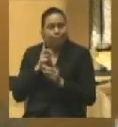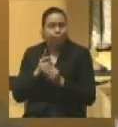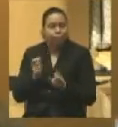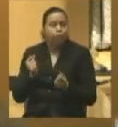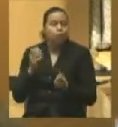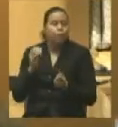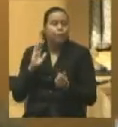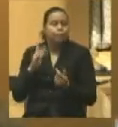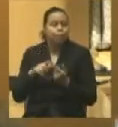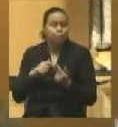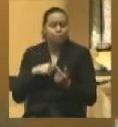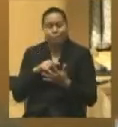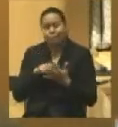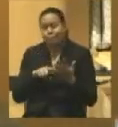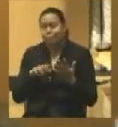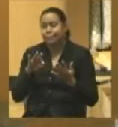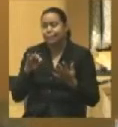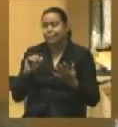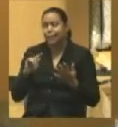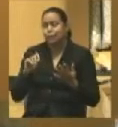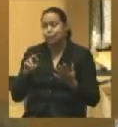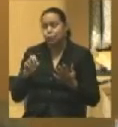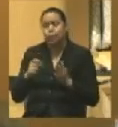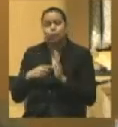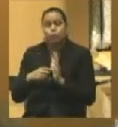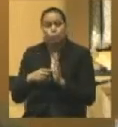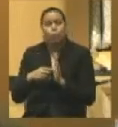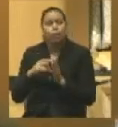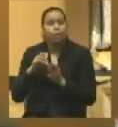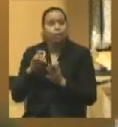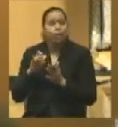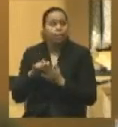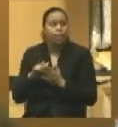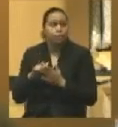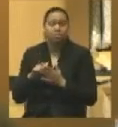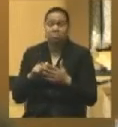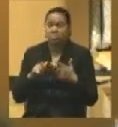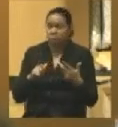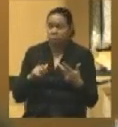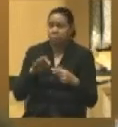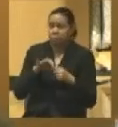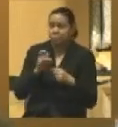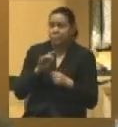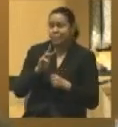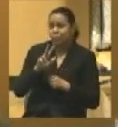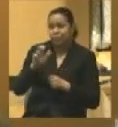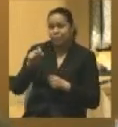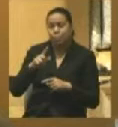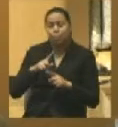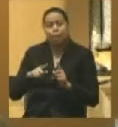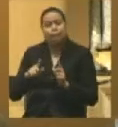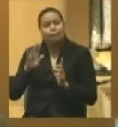seems to me that these factors show that contrary to these three elections in 1863, that the peace